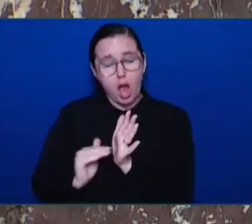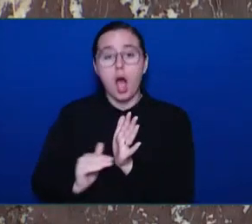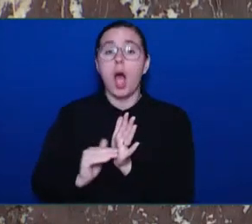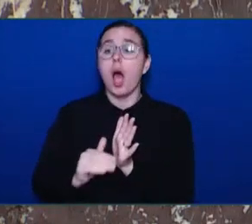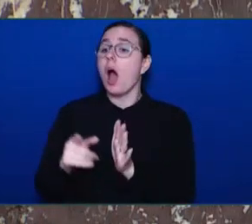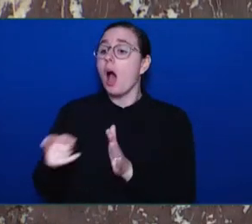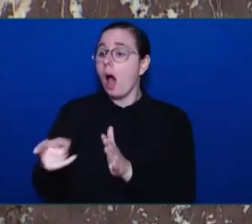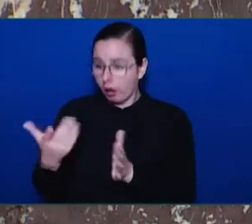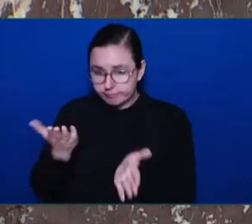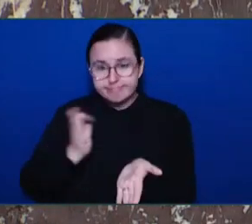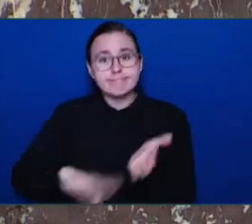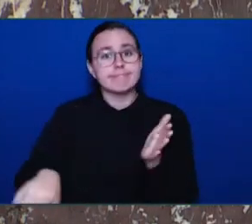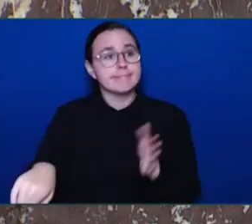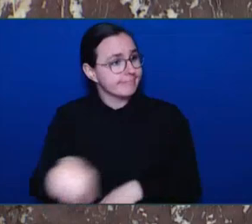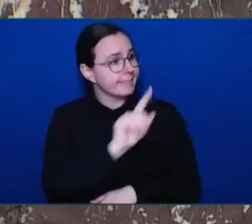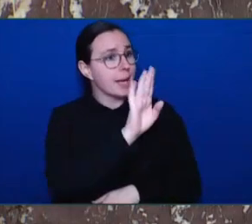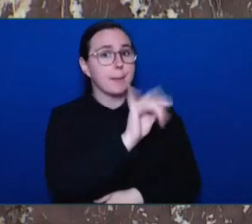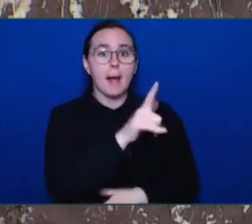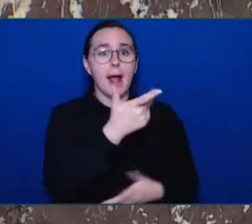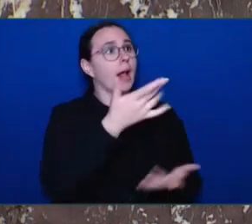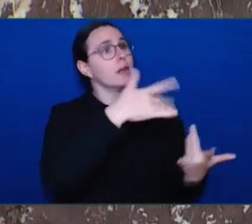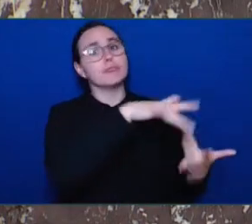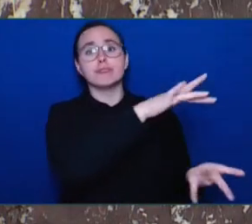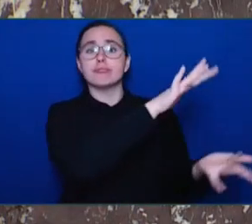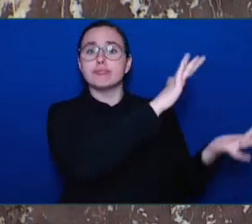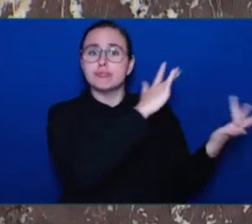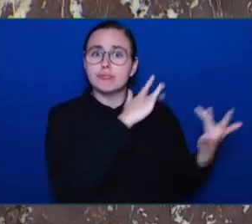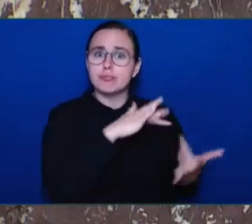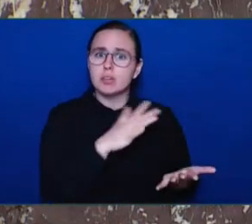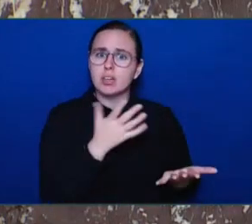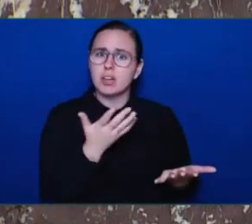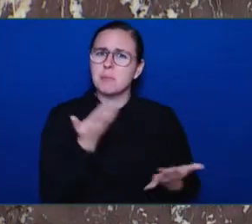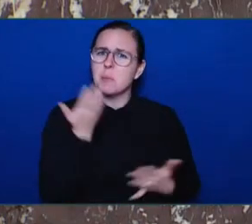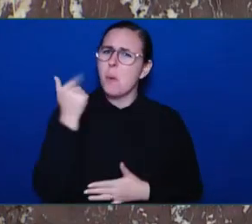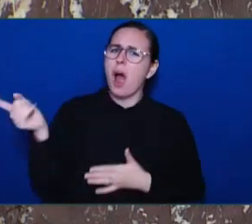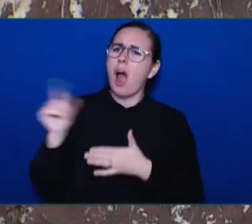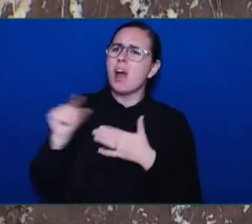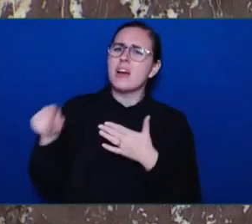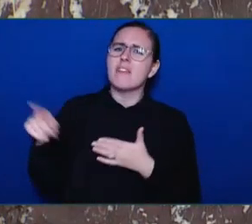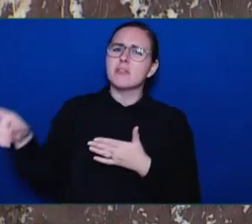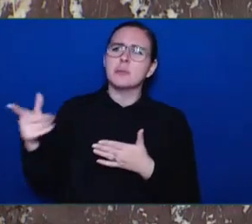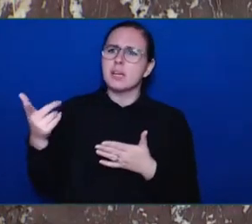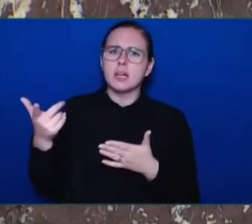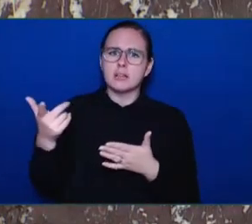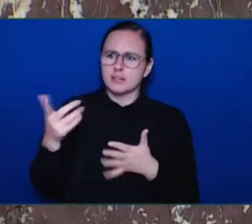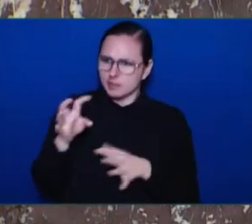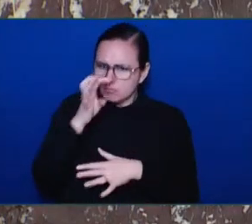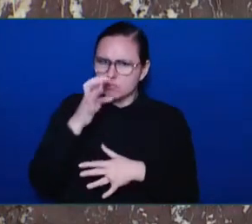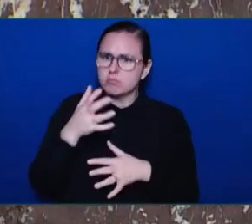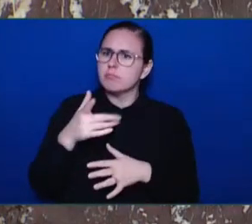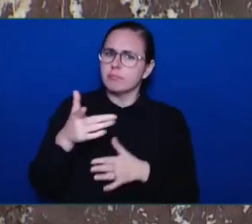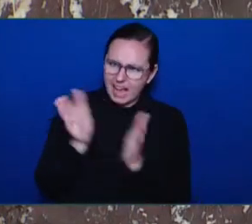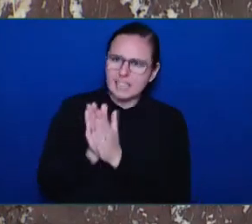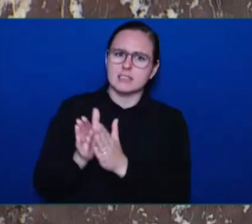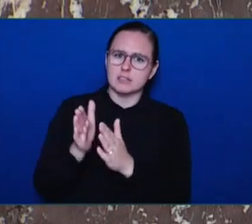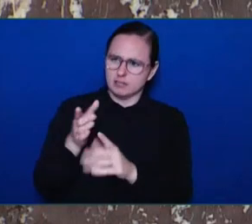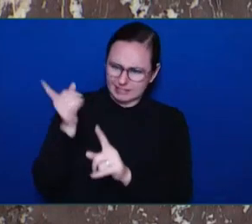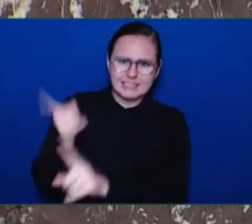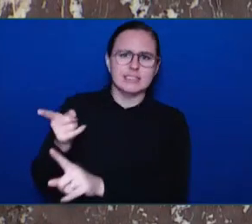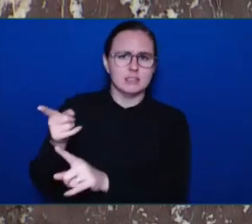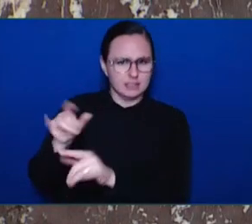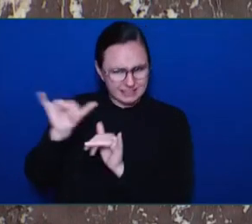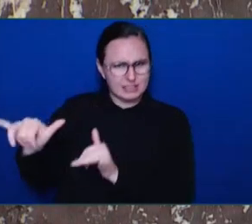very least make the argument that this person should be held in custody for public safety?